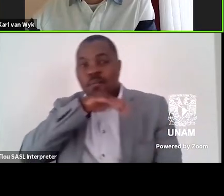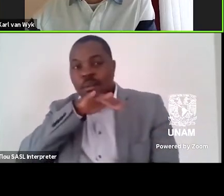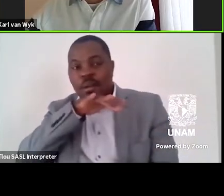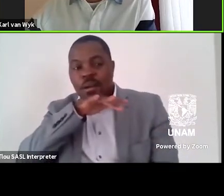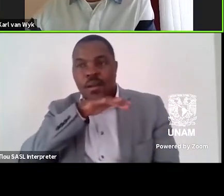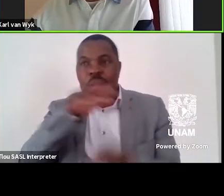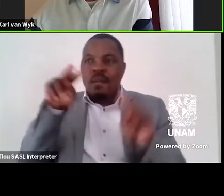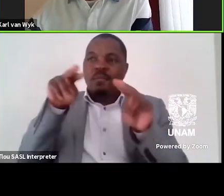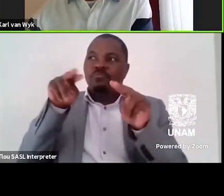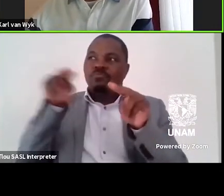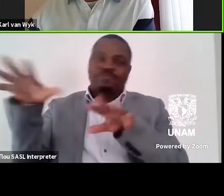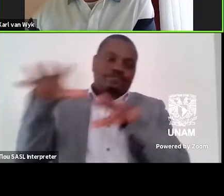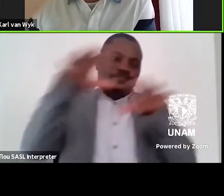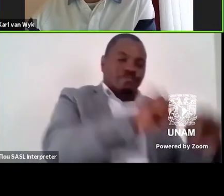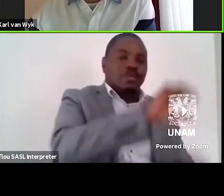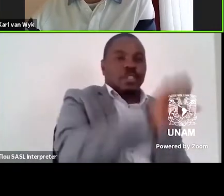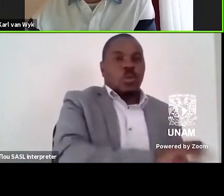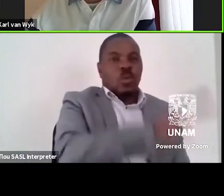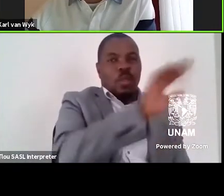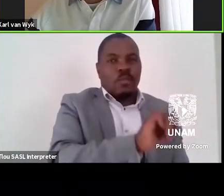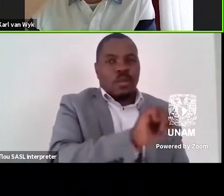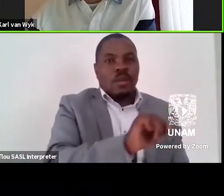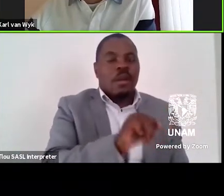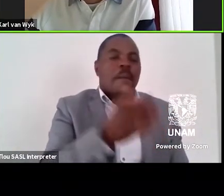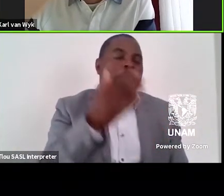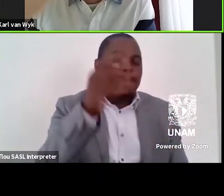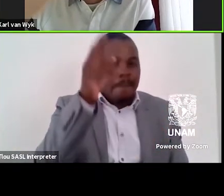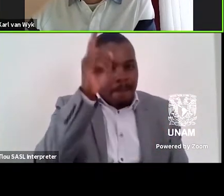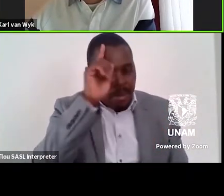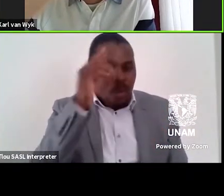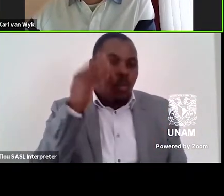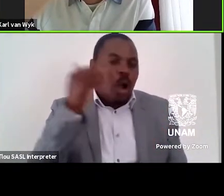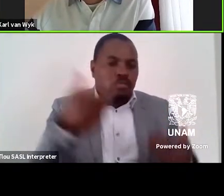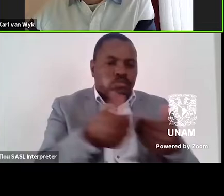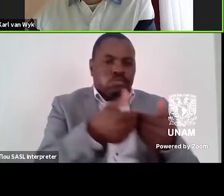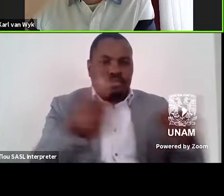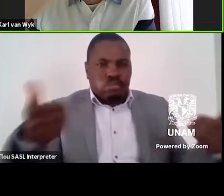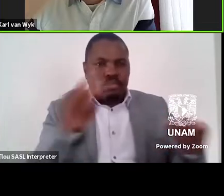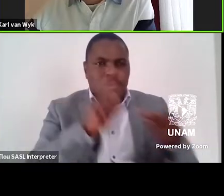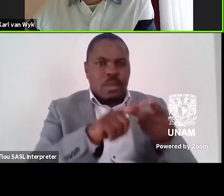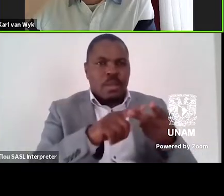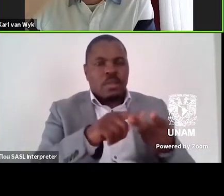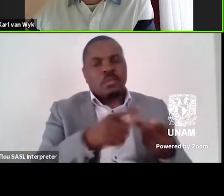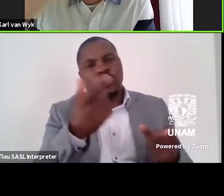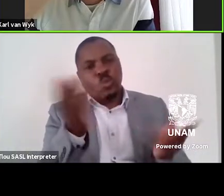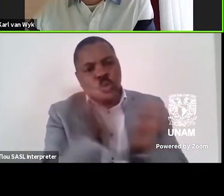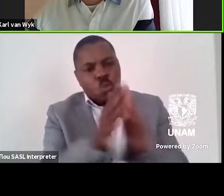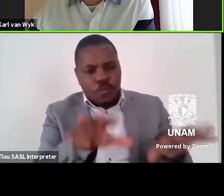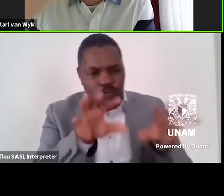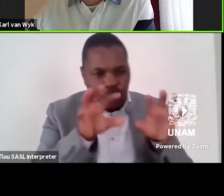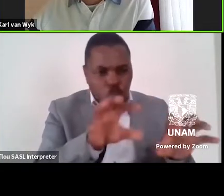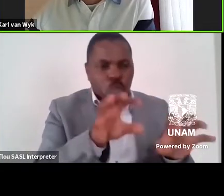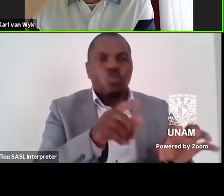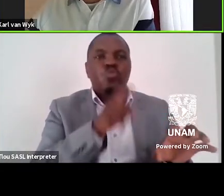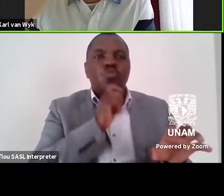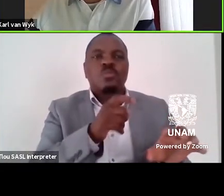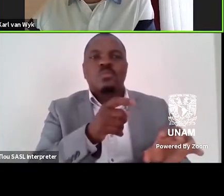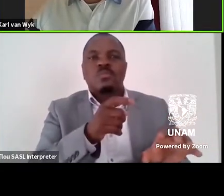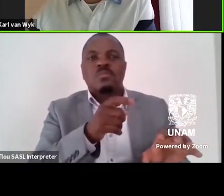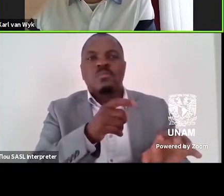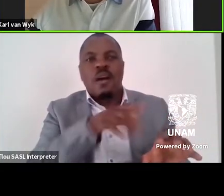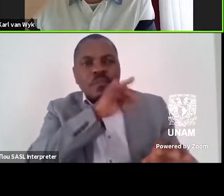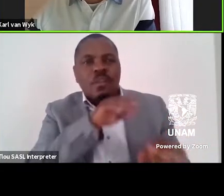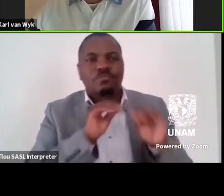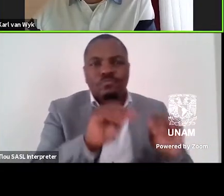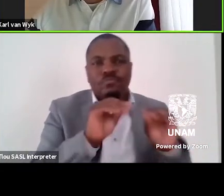Africa. Divisions between black and white were amplified. Schools were forced to use Afrikaans as a medium of instruction. The